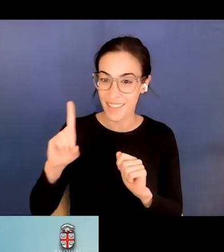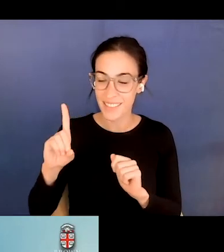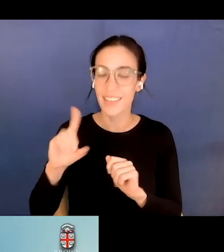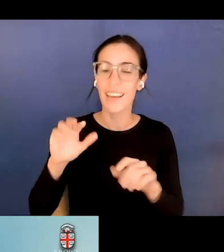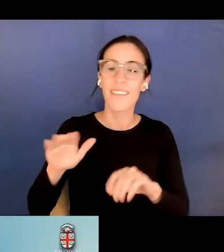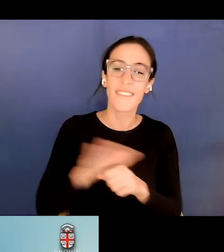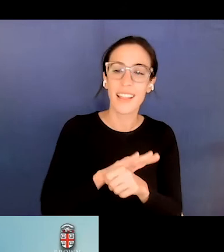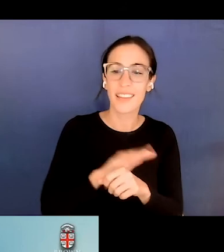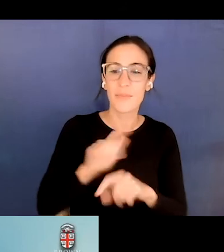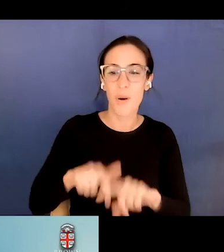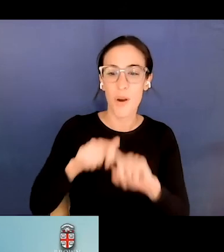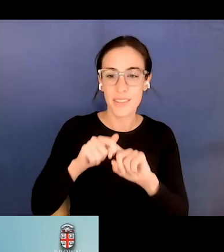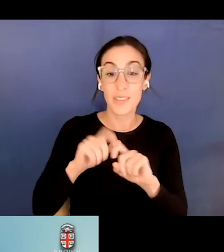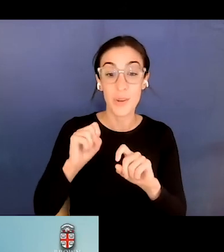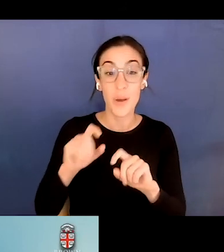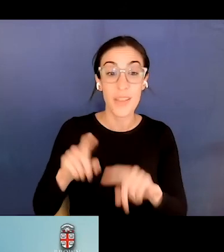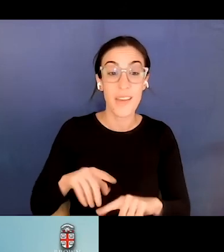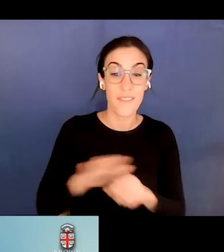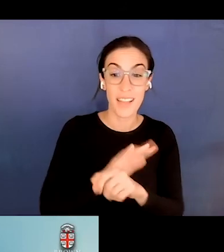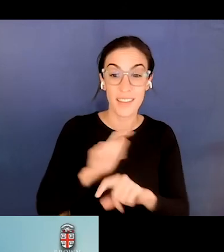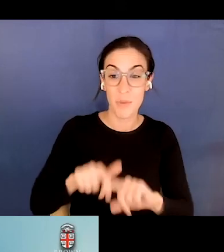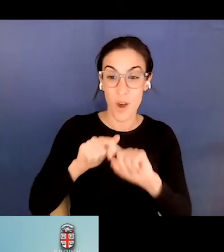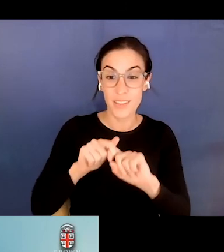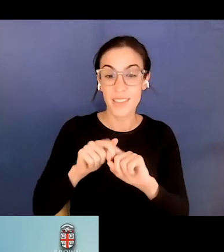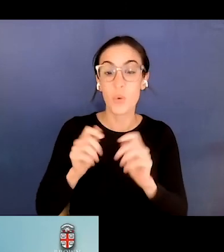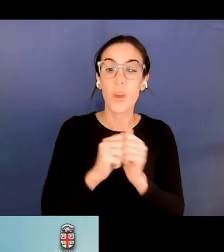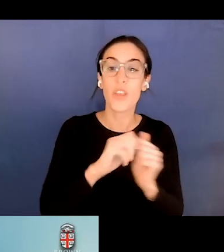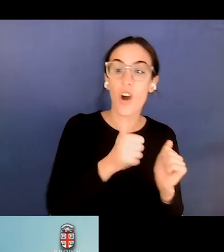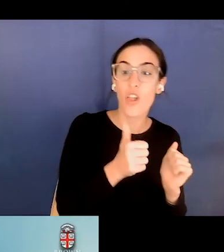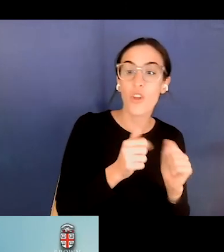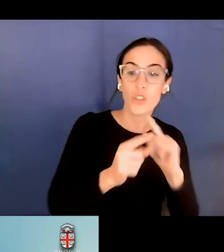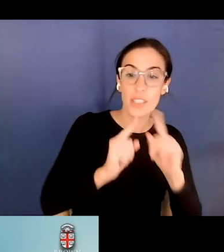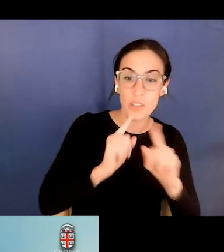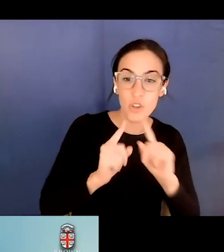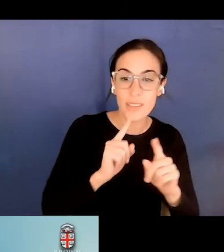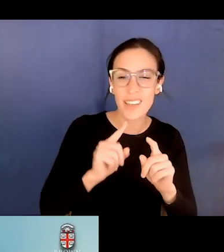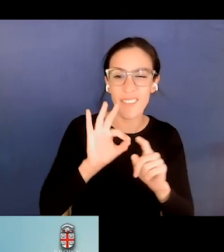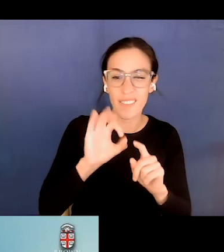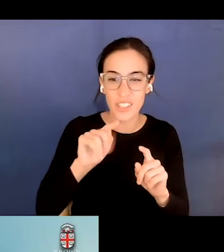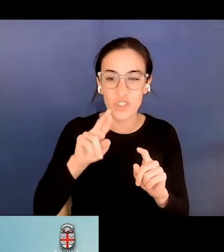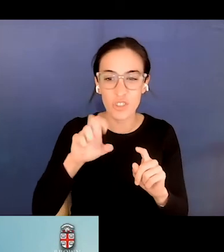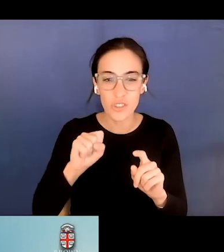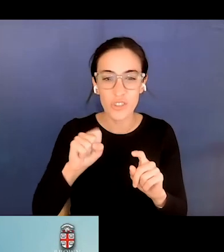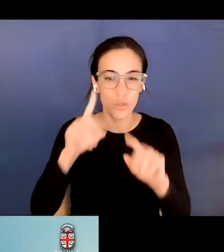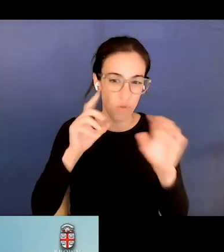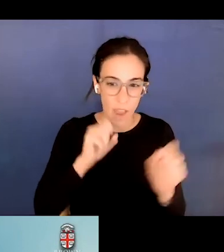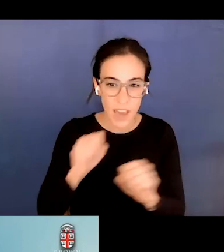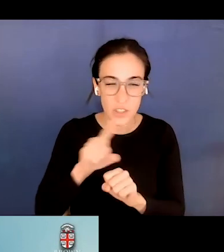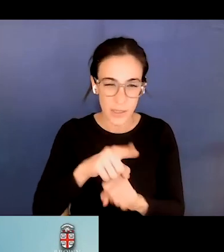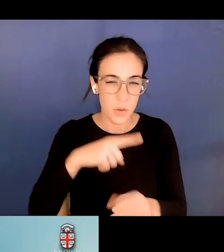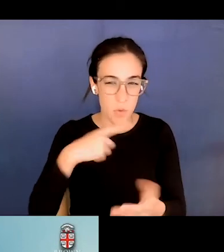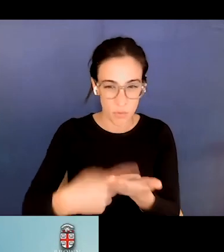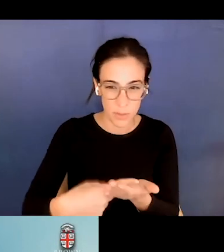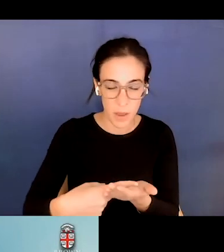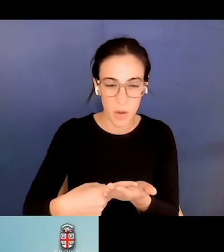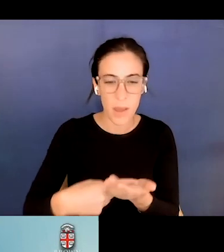So filled pauses along with other discursive features or strategies that you mentioned point towards discourse